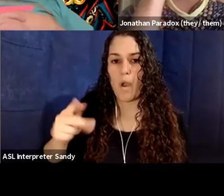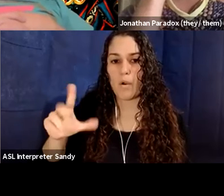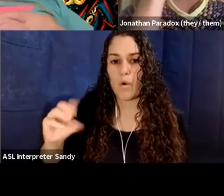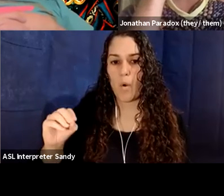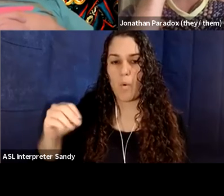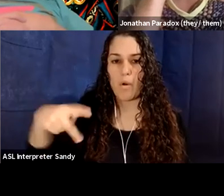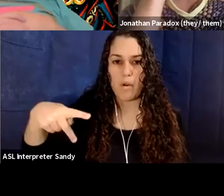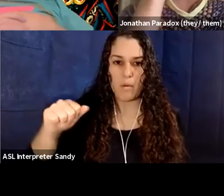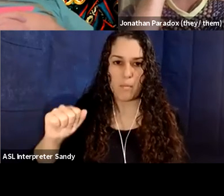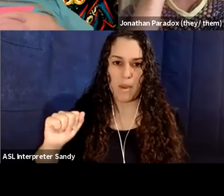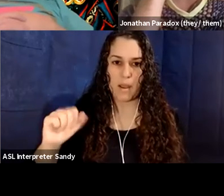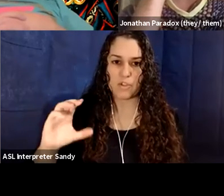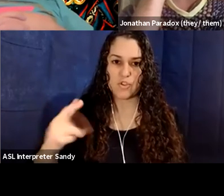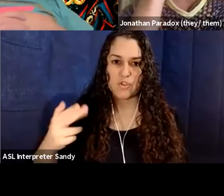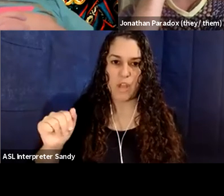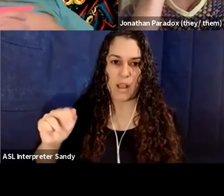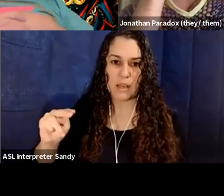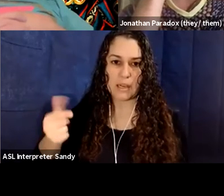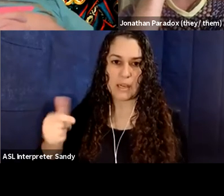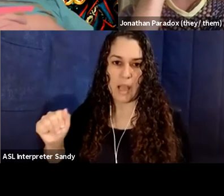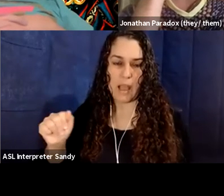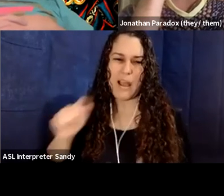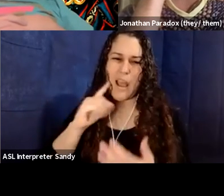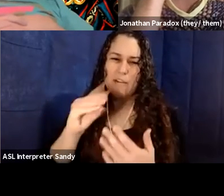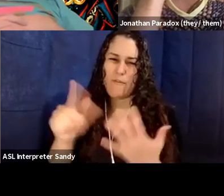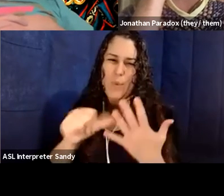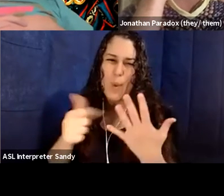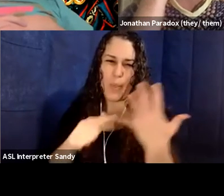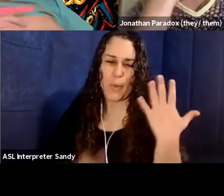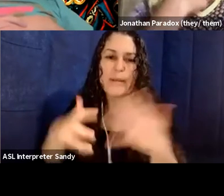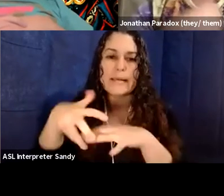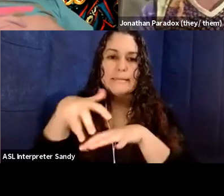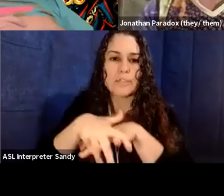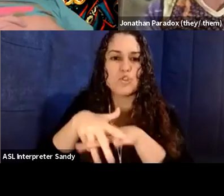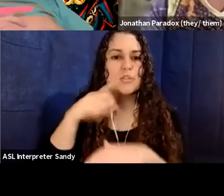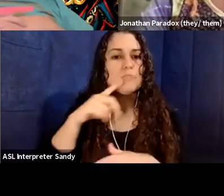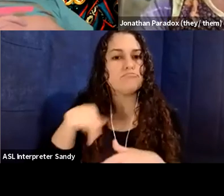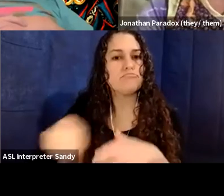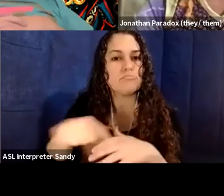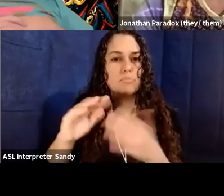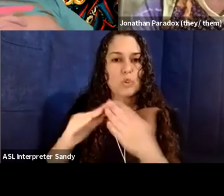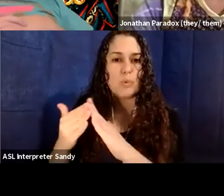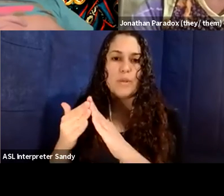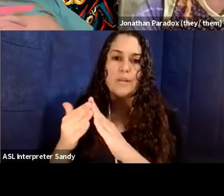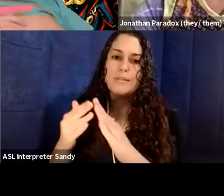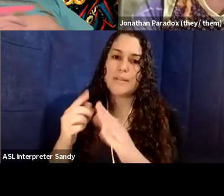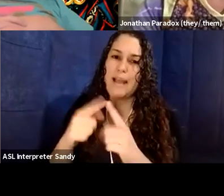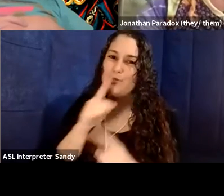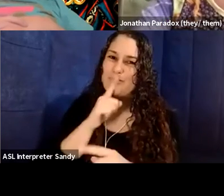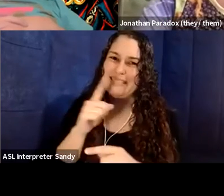Soboba, and a couple other indigenous communities that I am sure I would botch